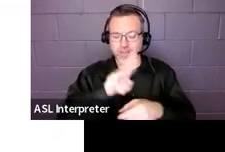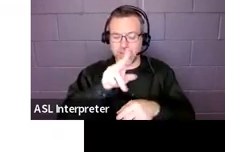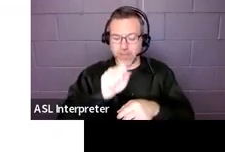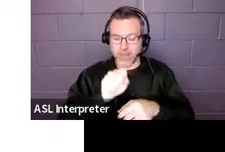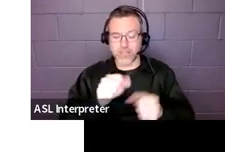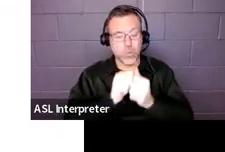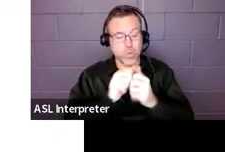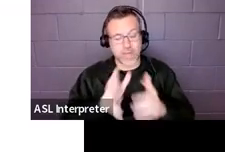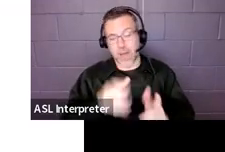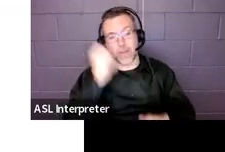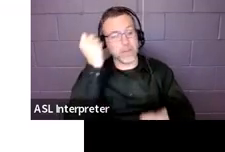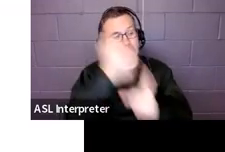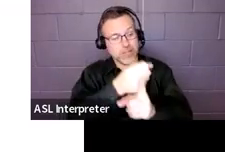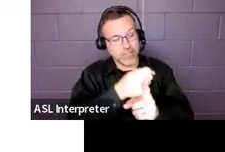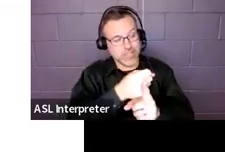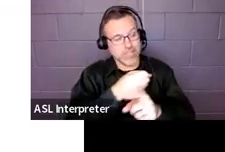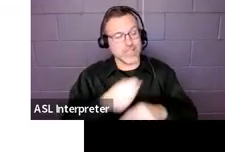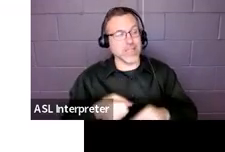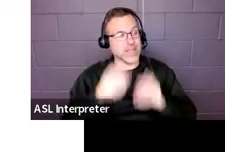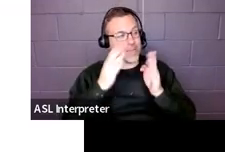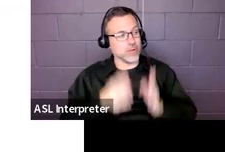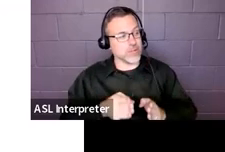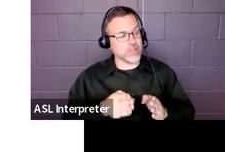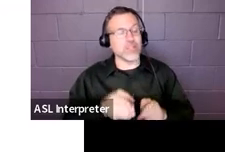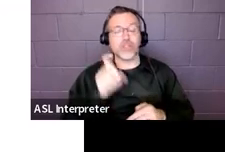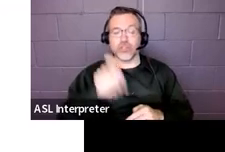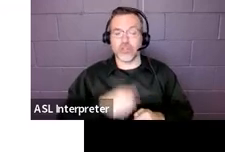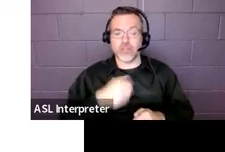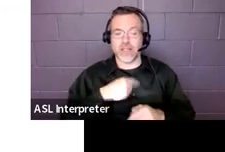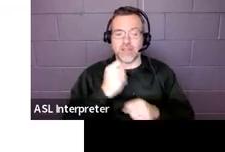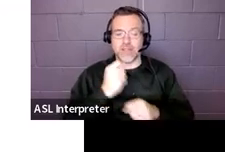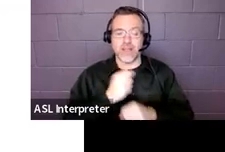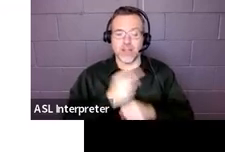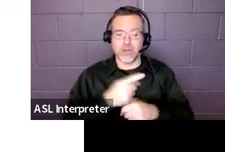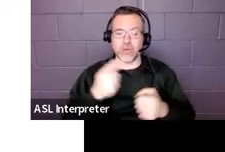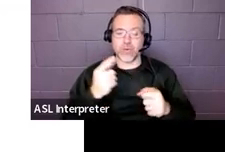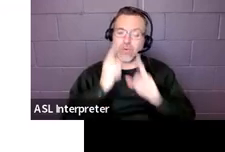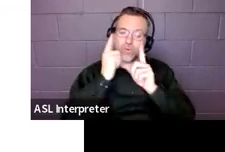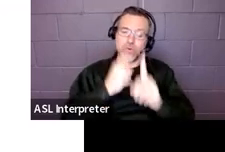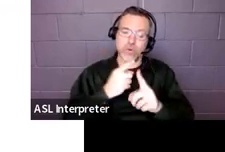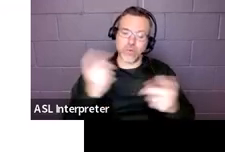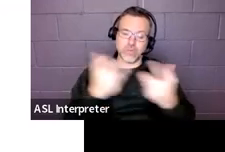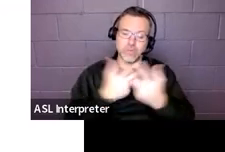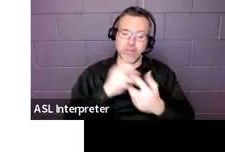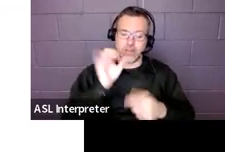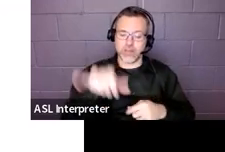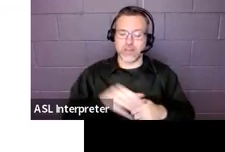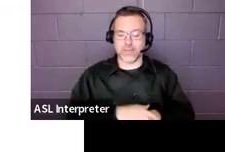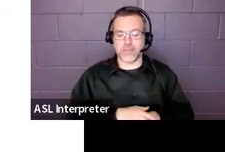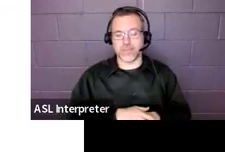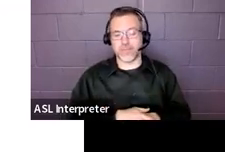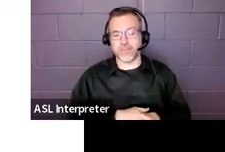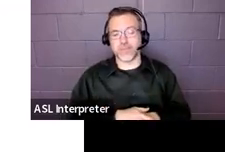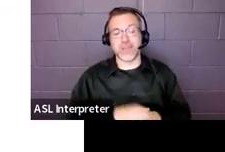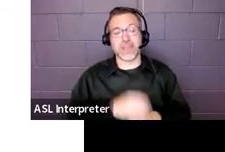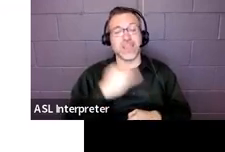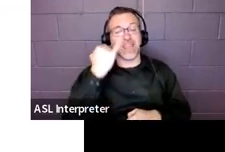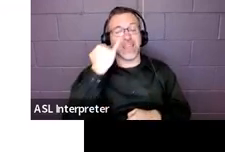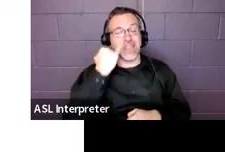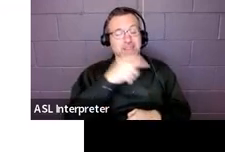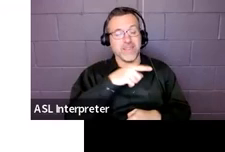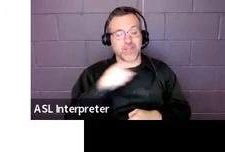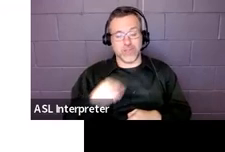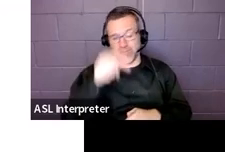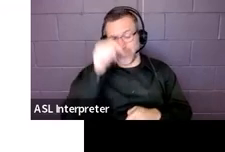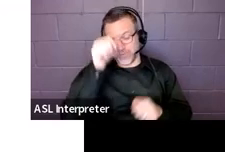then there should be an annual goal in the IEP that's corresponding to that. And if you think about it, if you have a